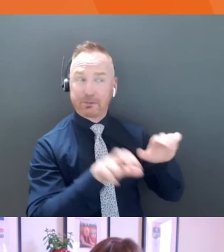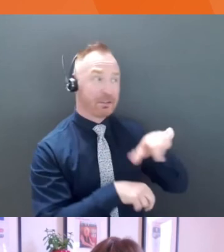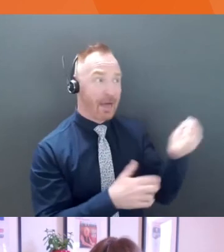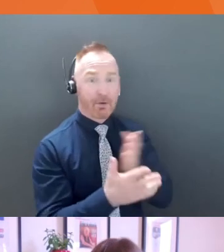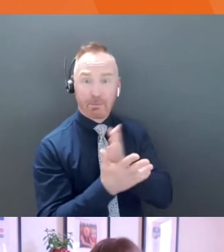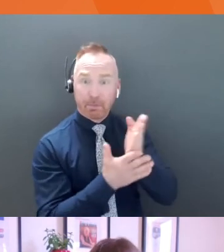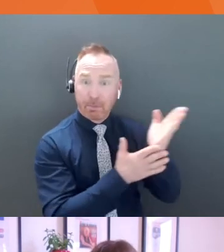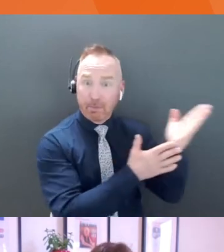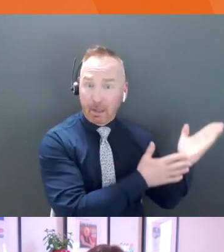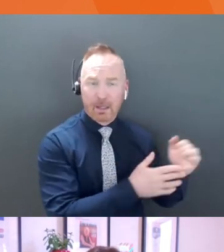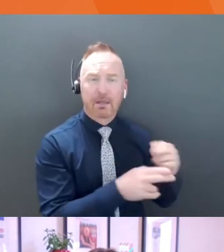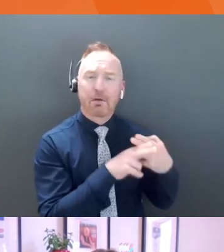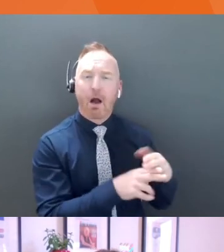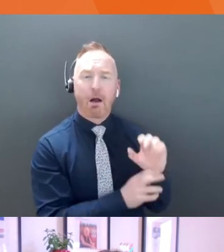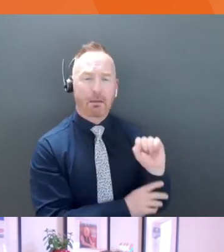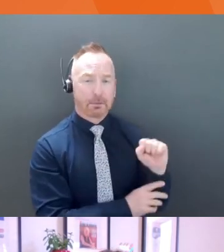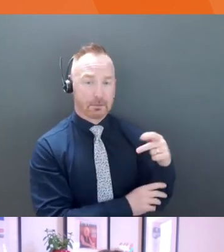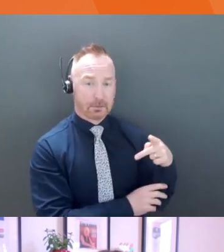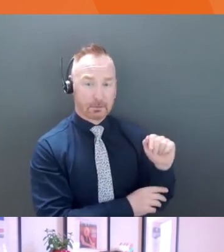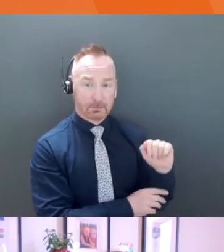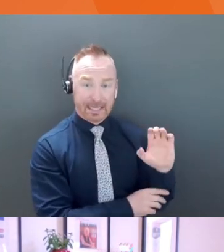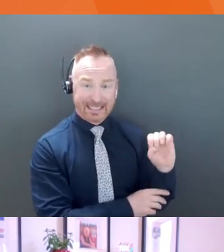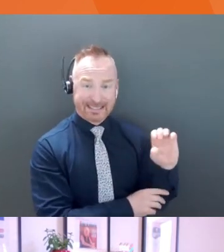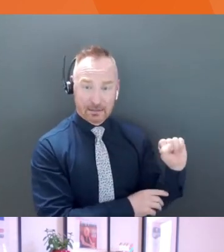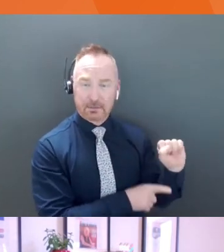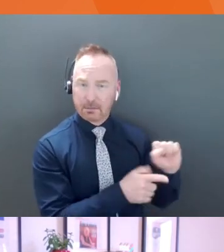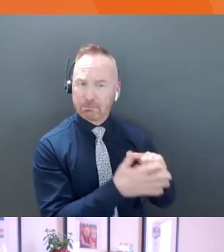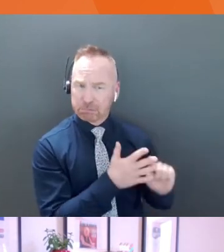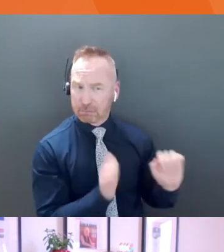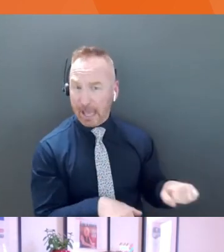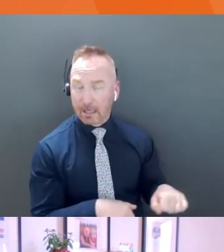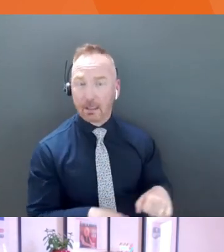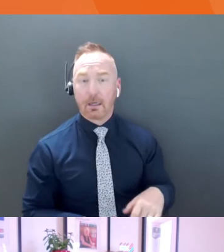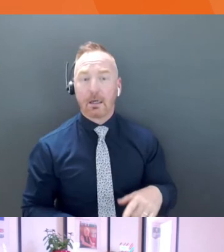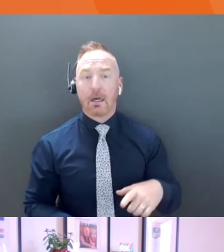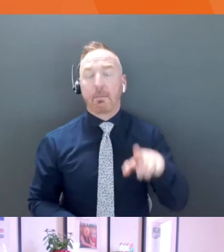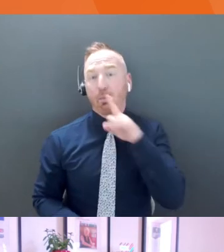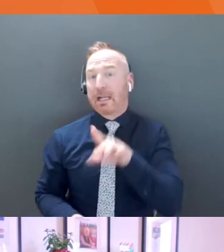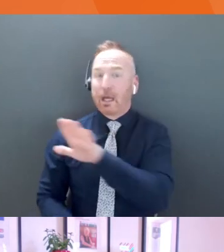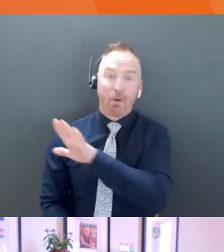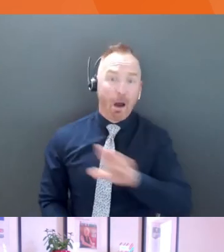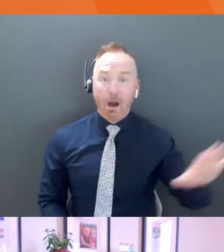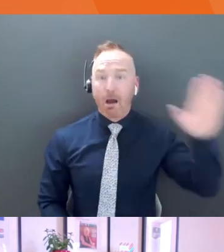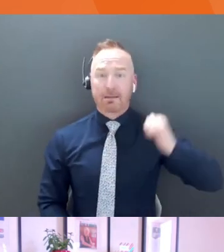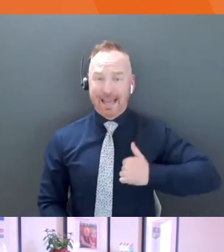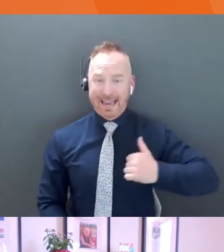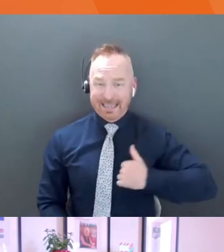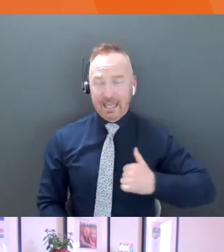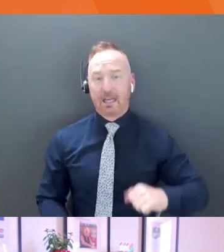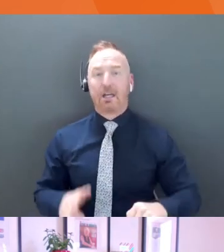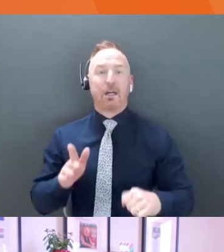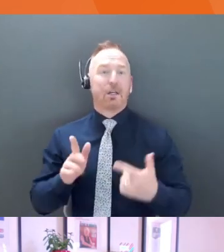too. And I would say that we are seeing, um, you know, with the supply chain issues that have been happening across Canada, there's been a bigger focus around